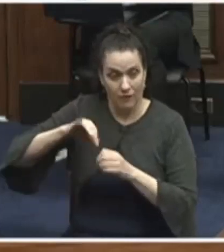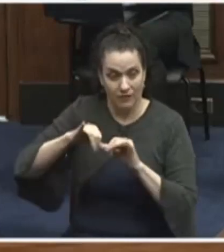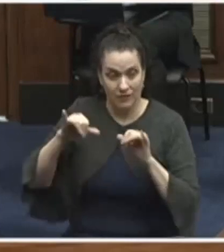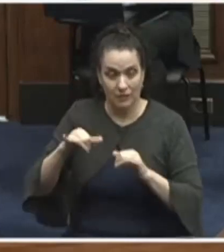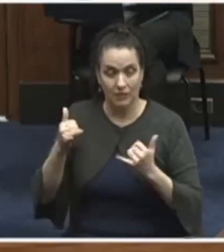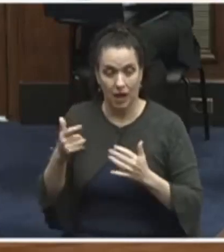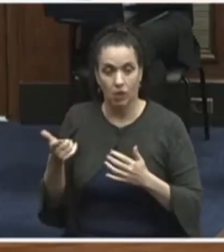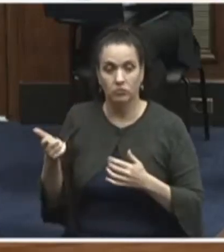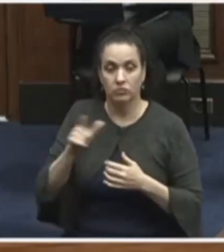chairwoman. Thank you very much.